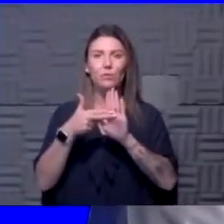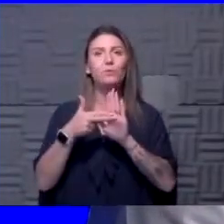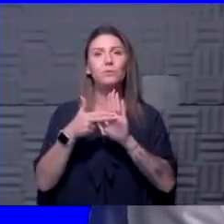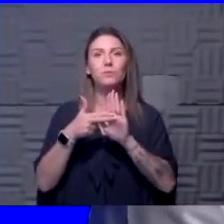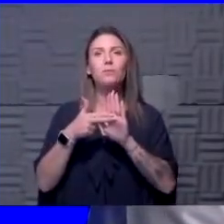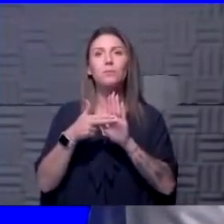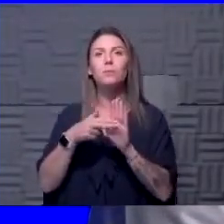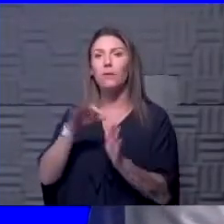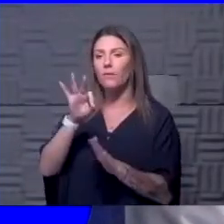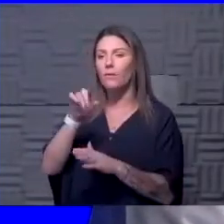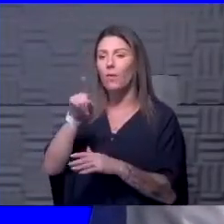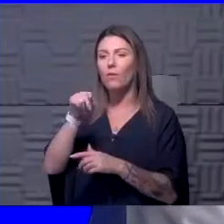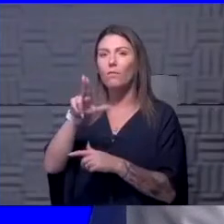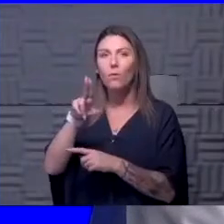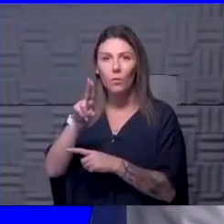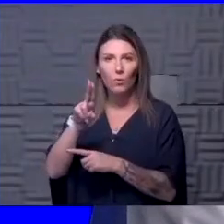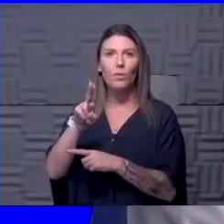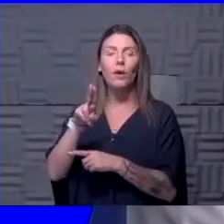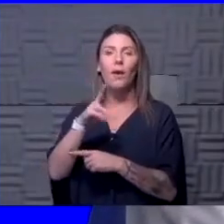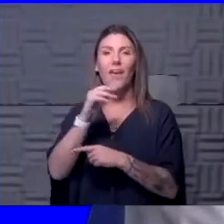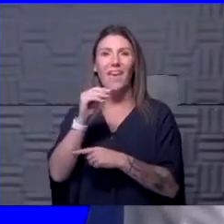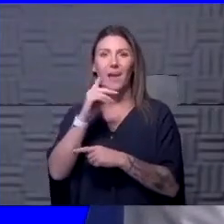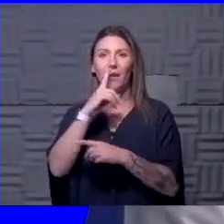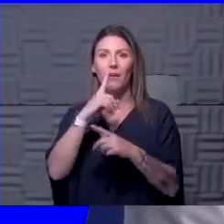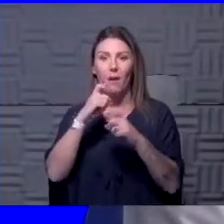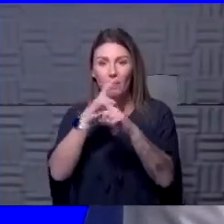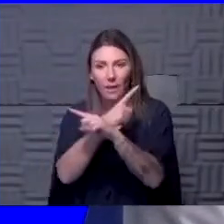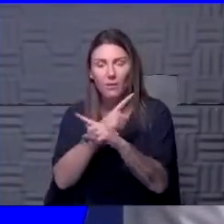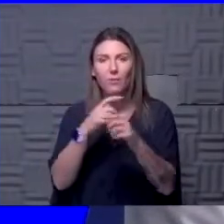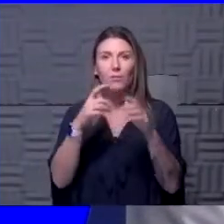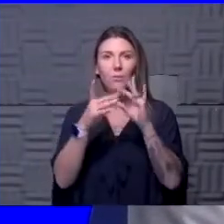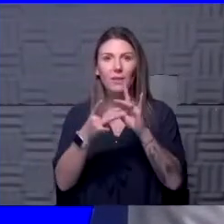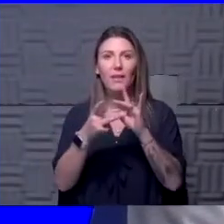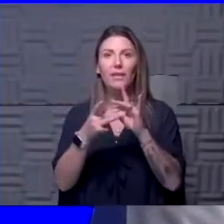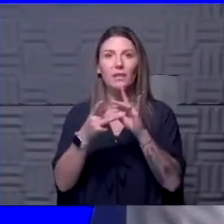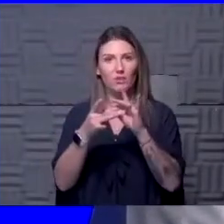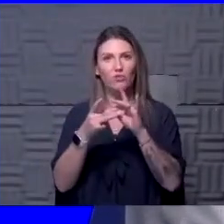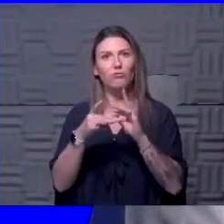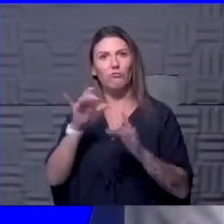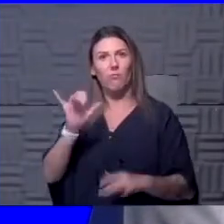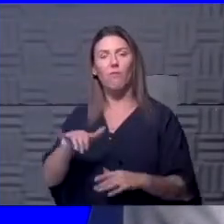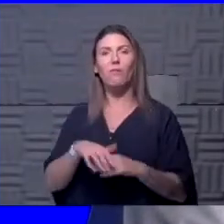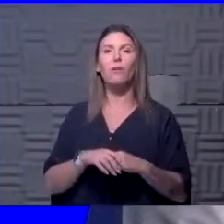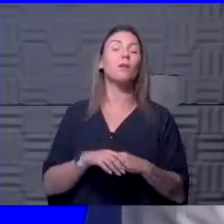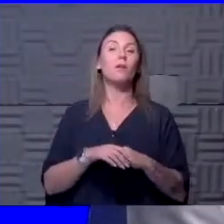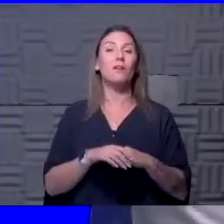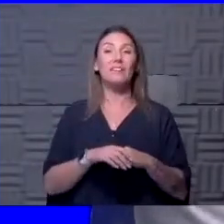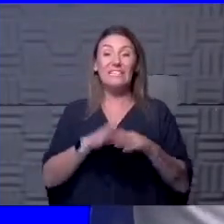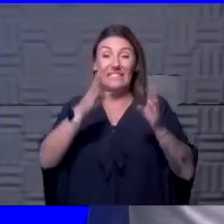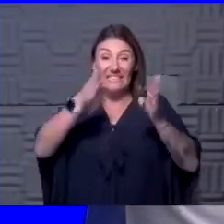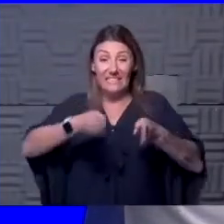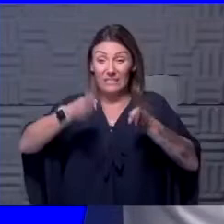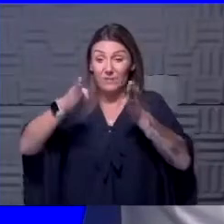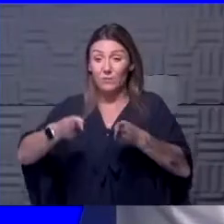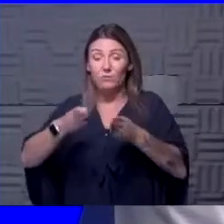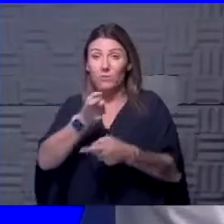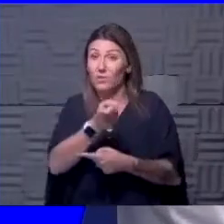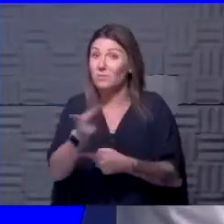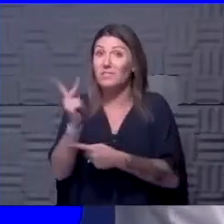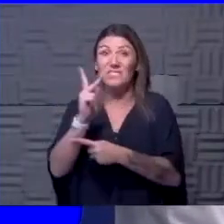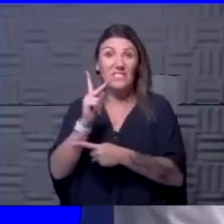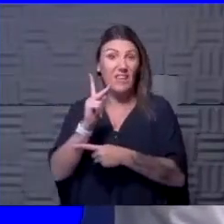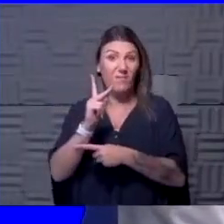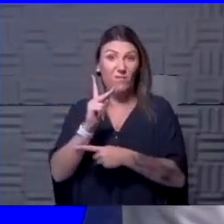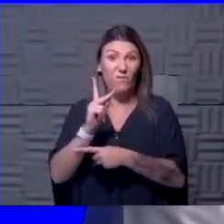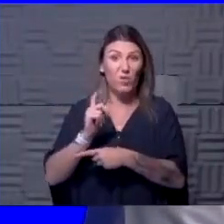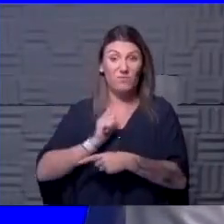influenza, but also the complications of influenza. On an individual level, it's hard to say because we've had several colleagues in the